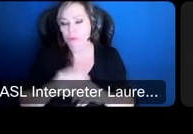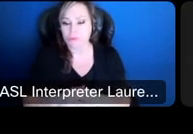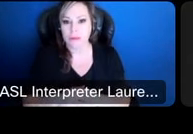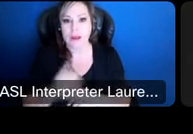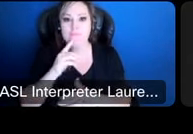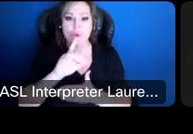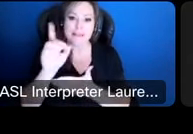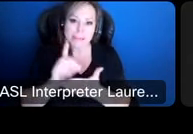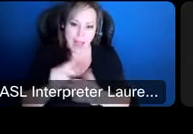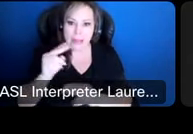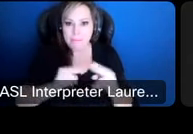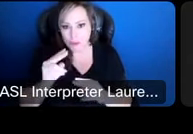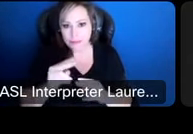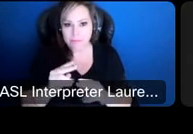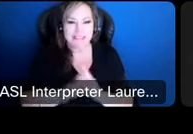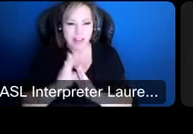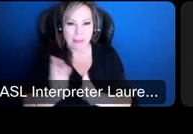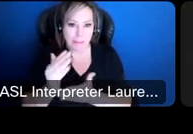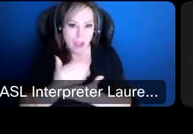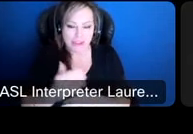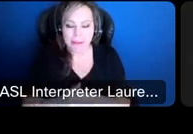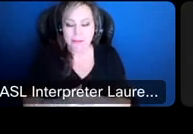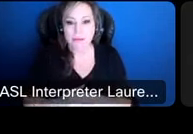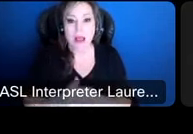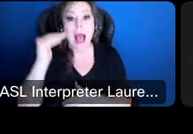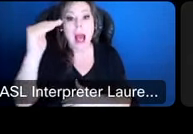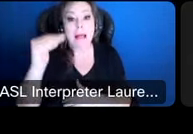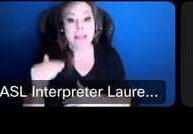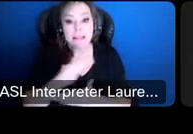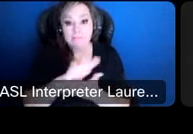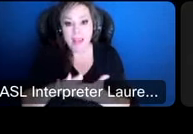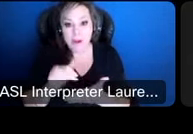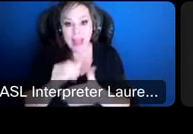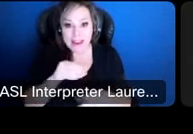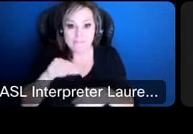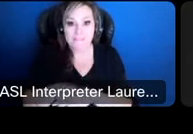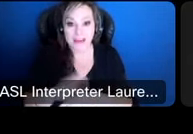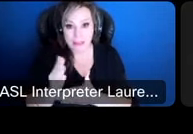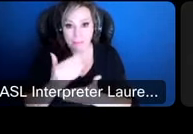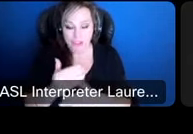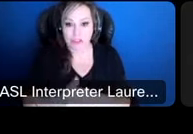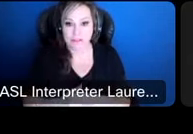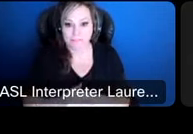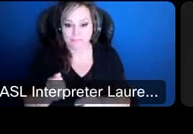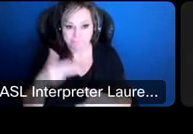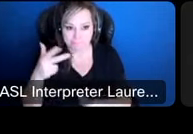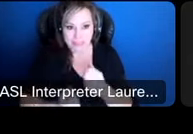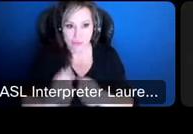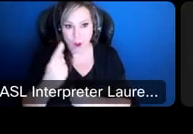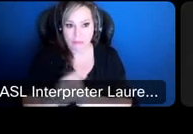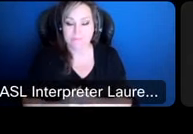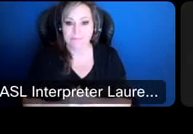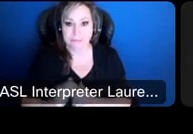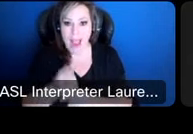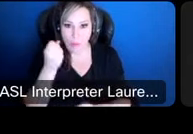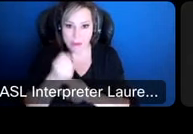and building a budget this is a list of factors that affect those budgets and i'm going to mention each one and how that affects budgets